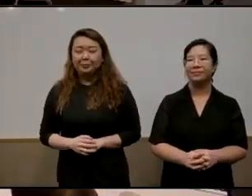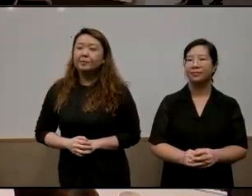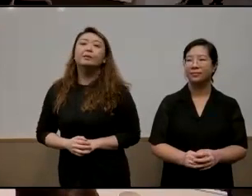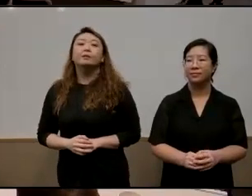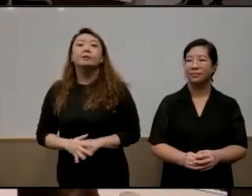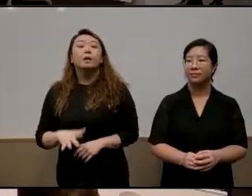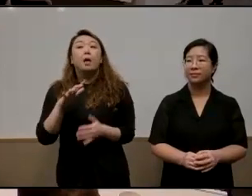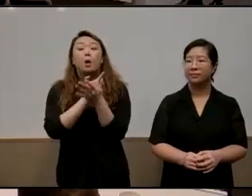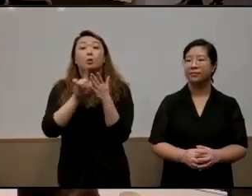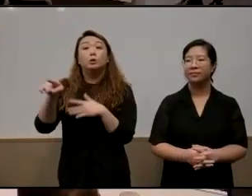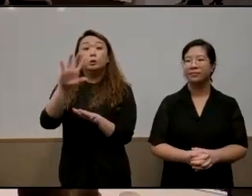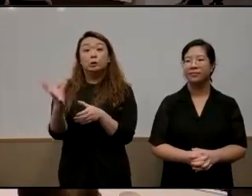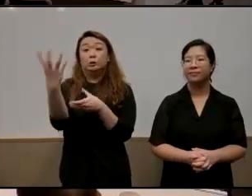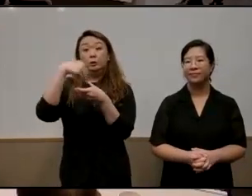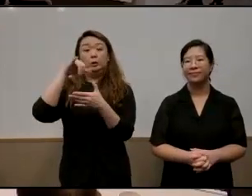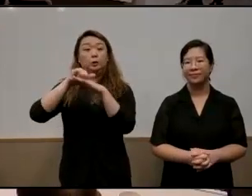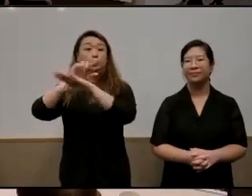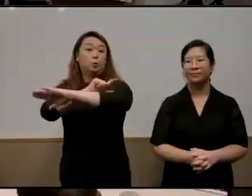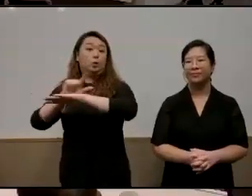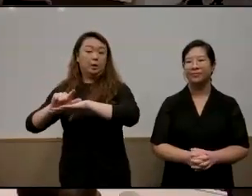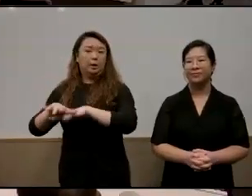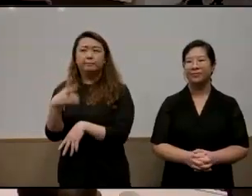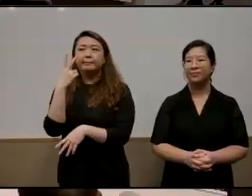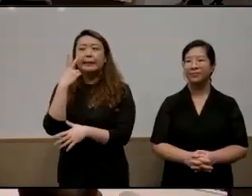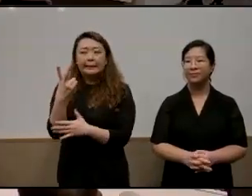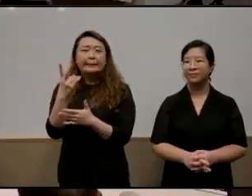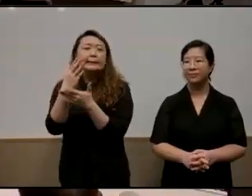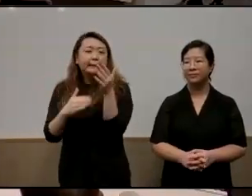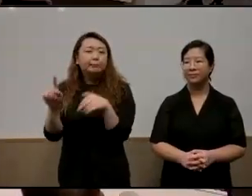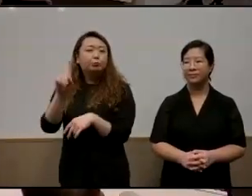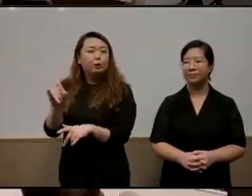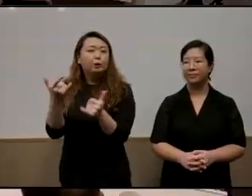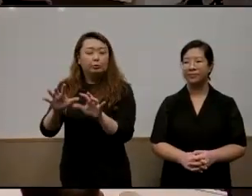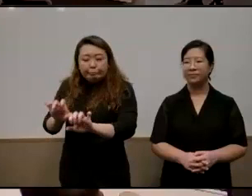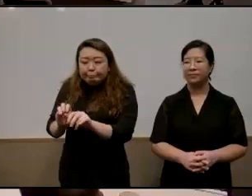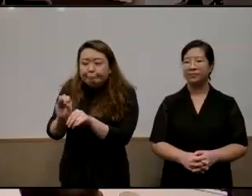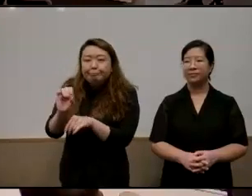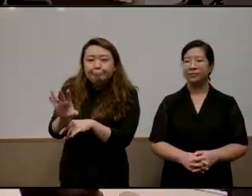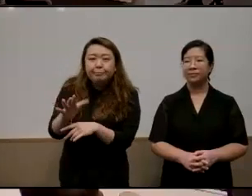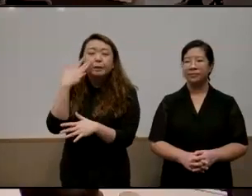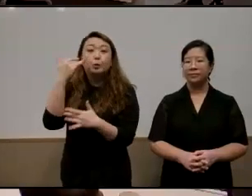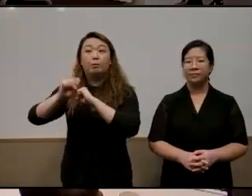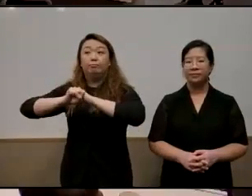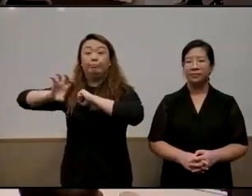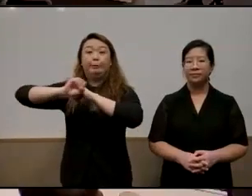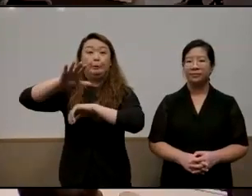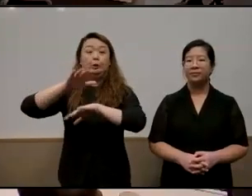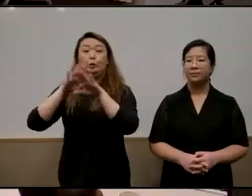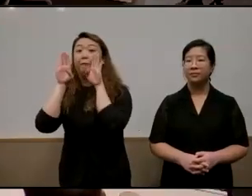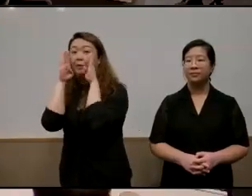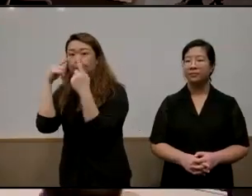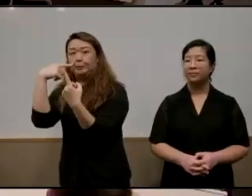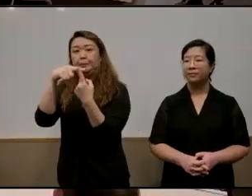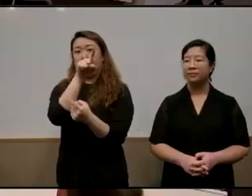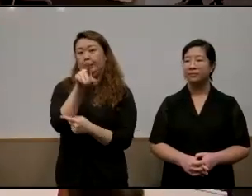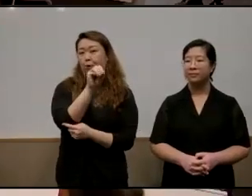so for those of you who are joining us online i see a number of questions being asked because we have this broadcast both on facebook and on